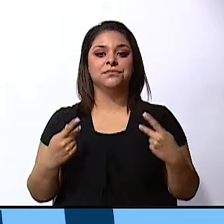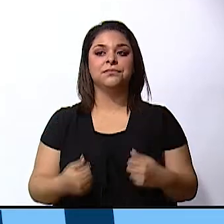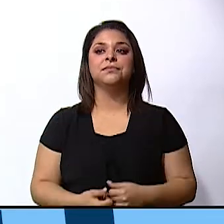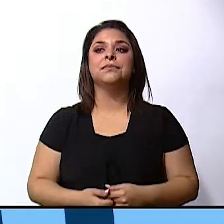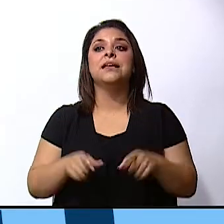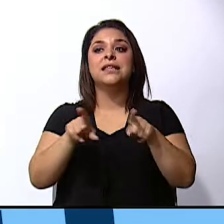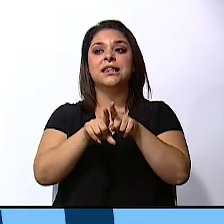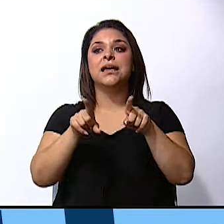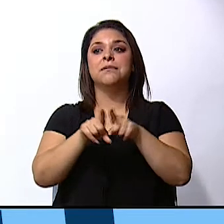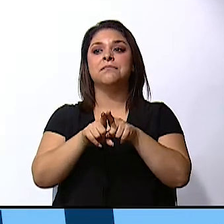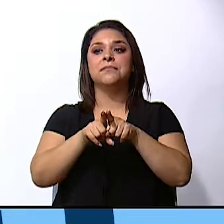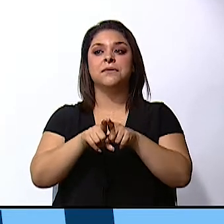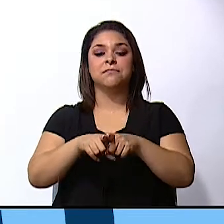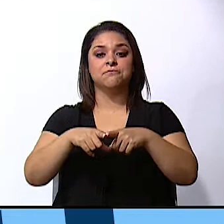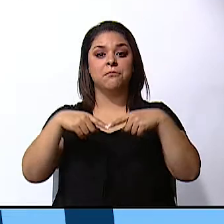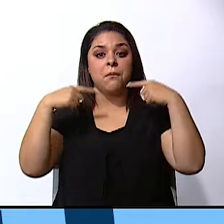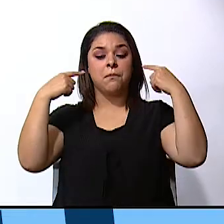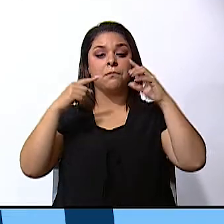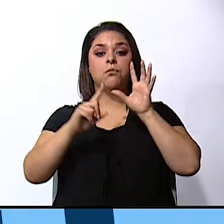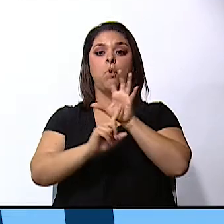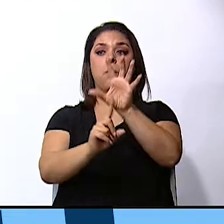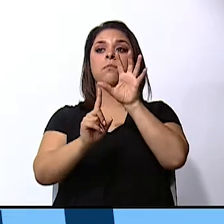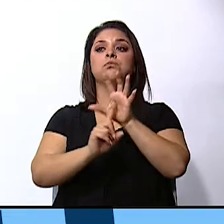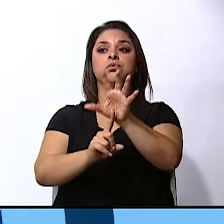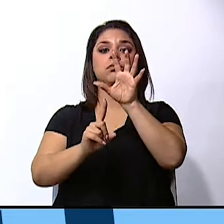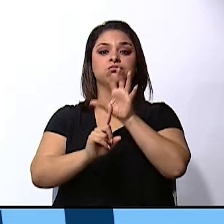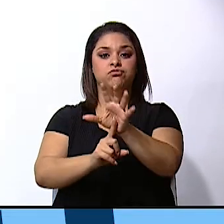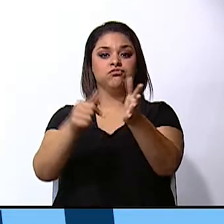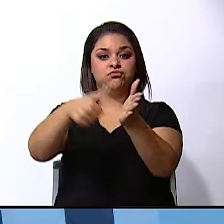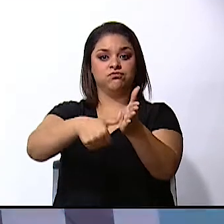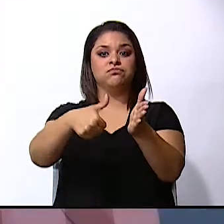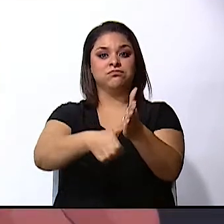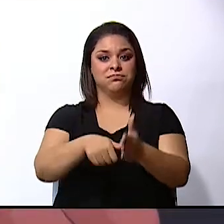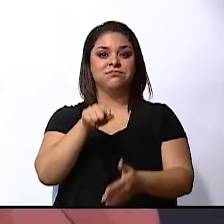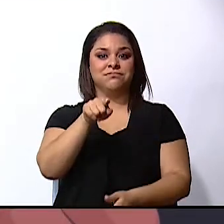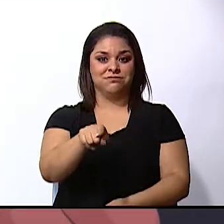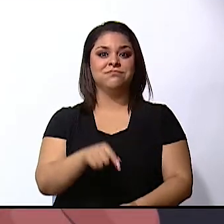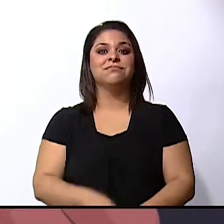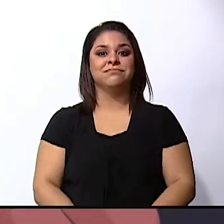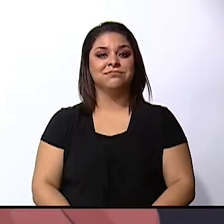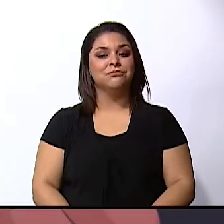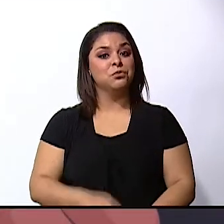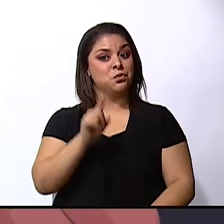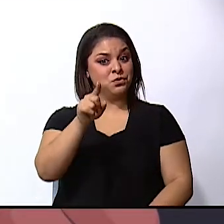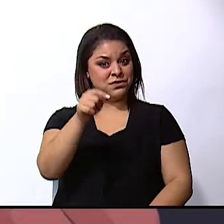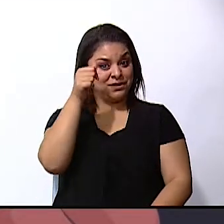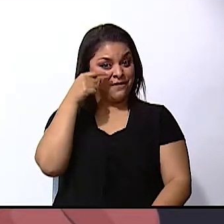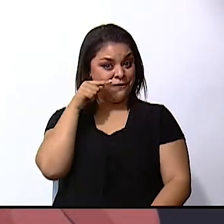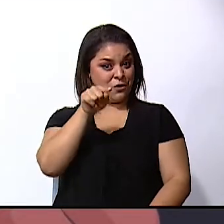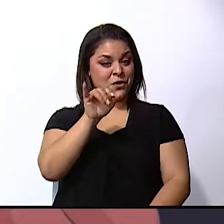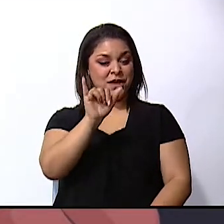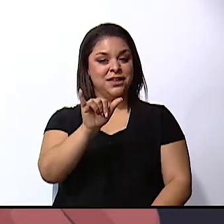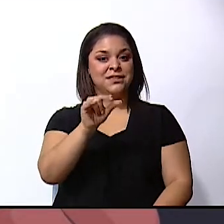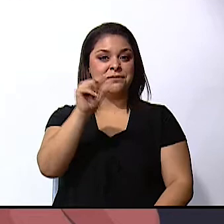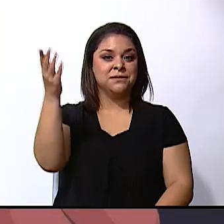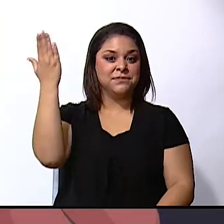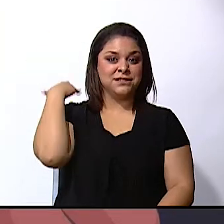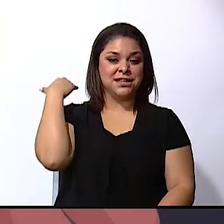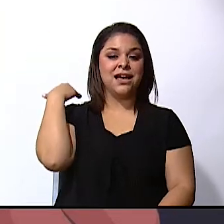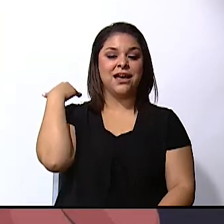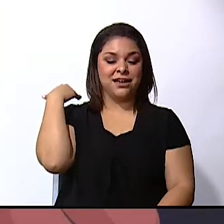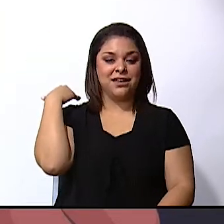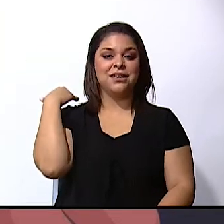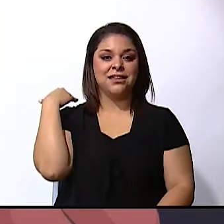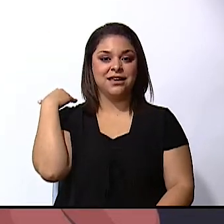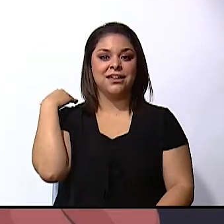and popular sovereignty okay you see we had a hint there